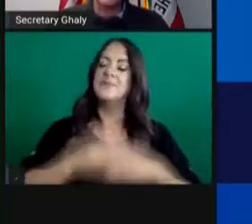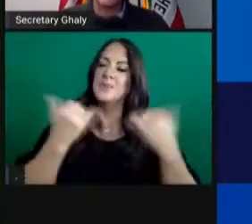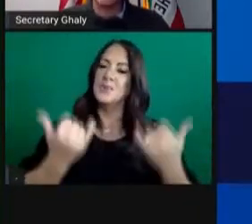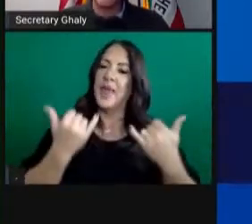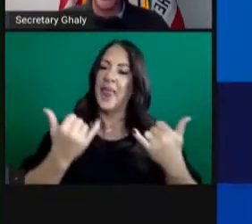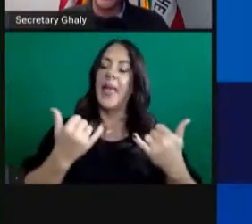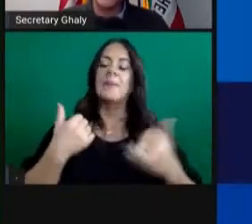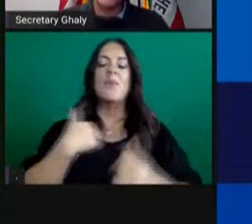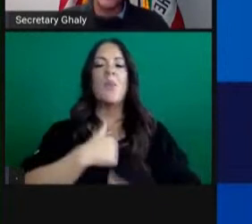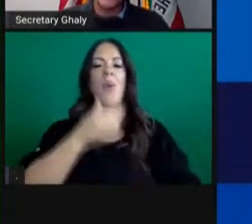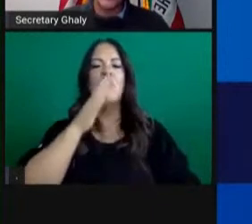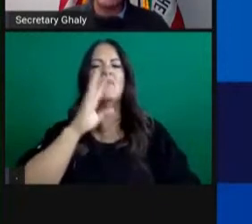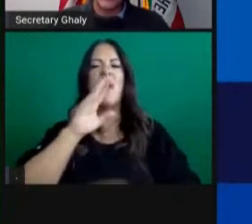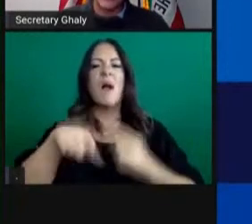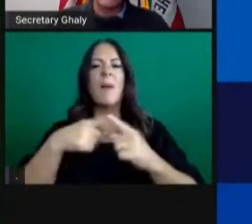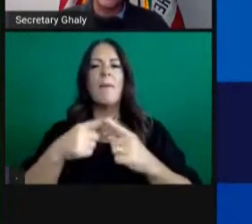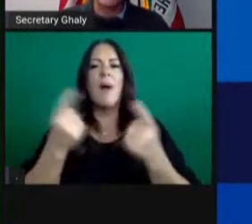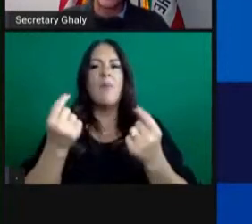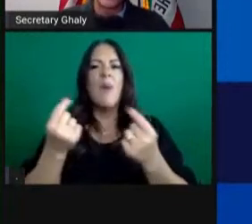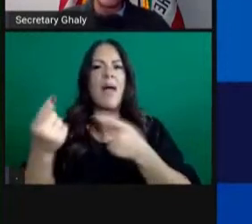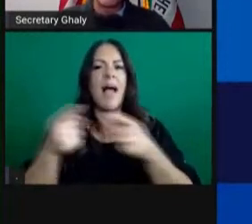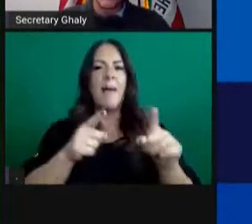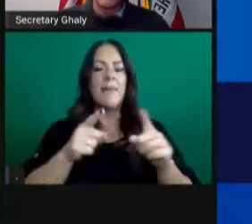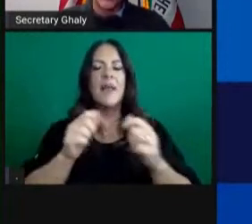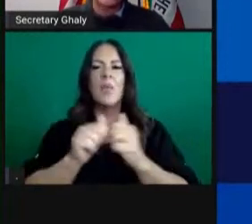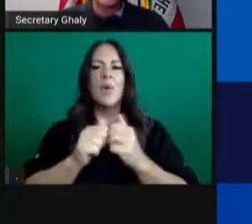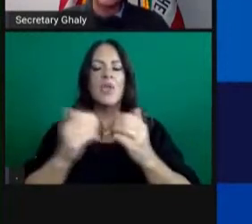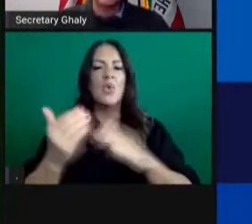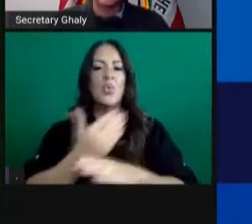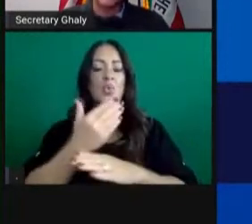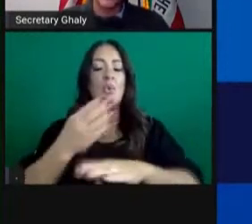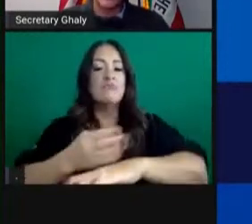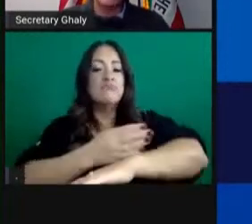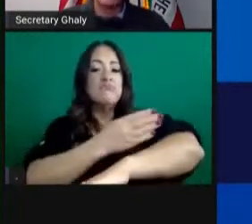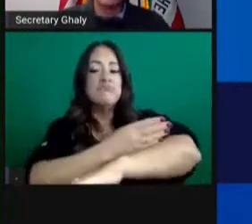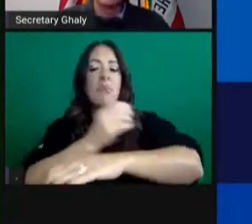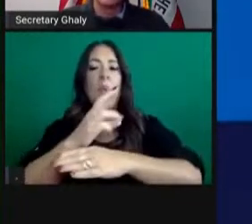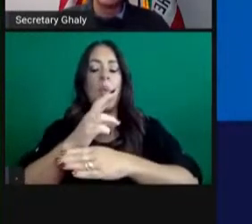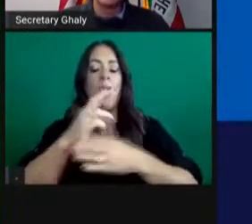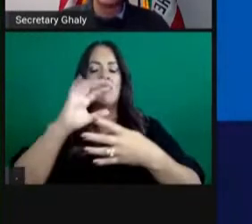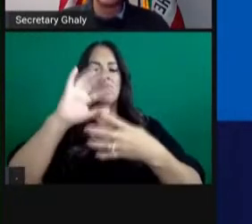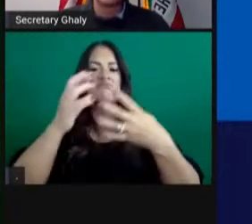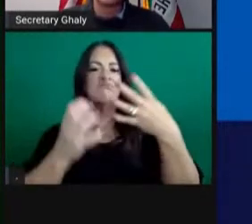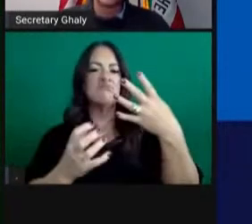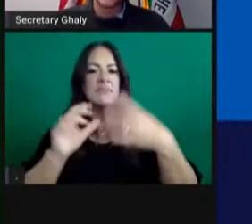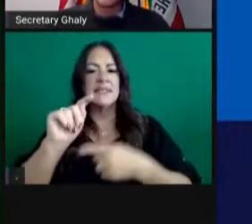going to talk about any tier updates that we have. So we'll go right to the first slide.